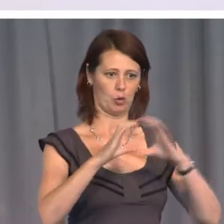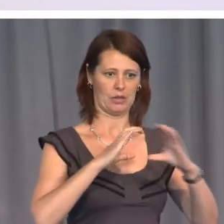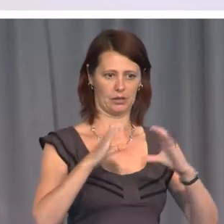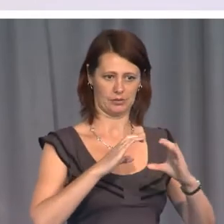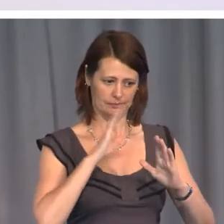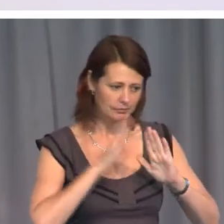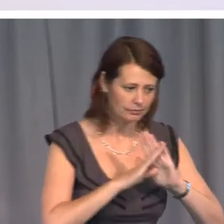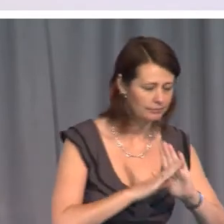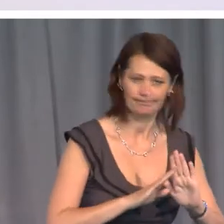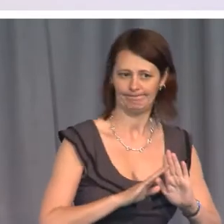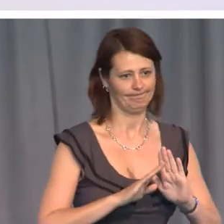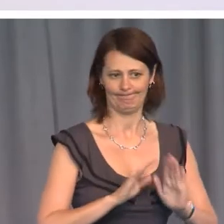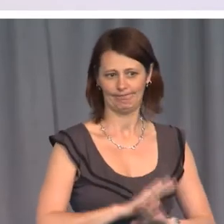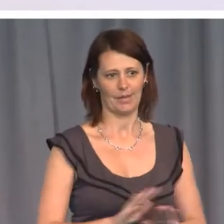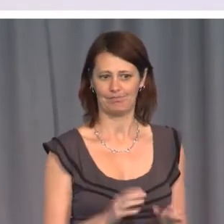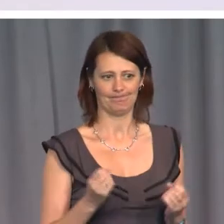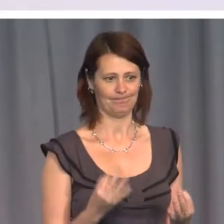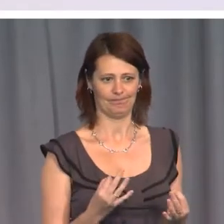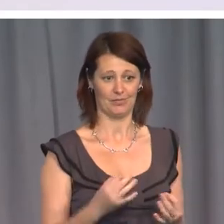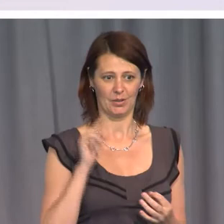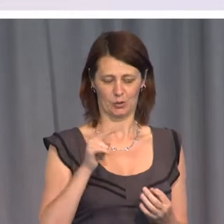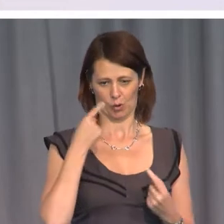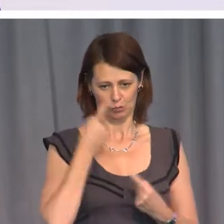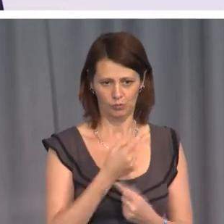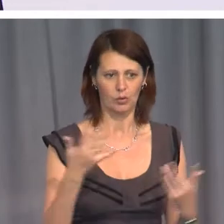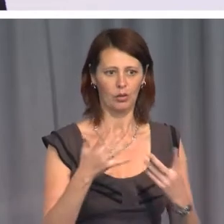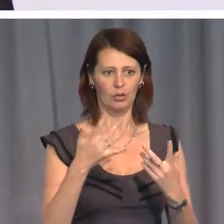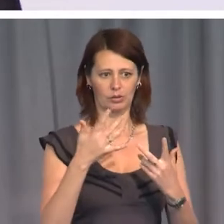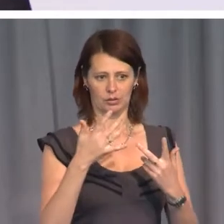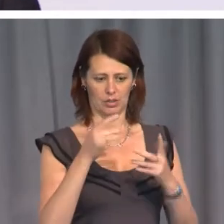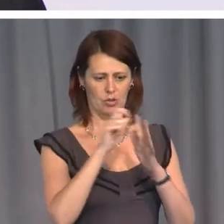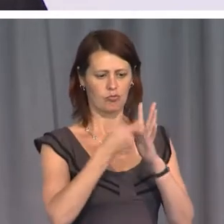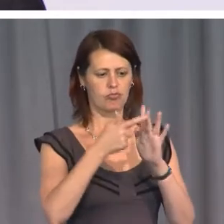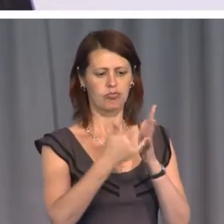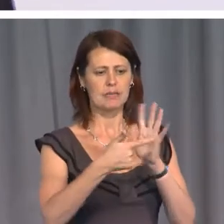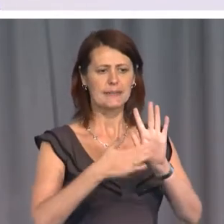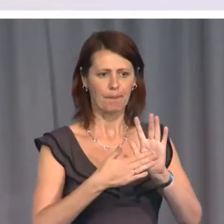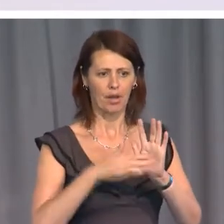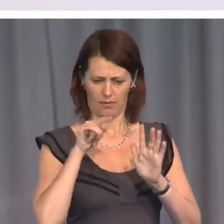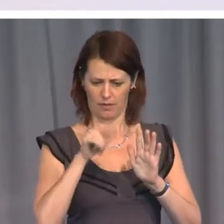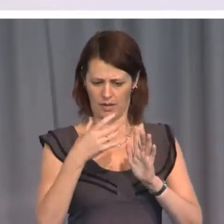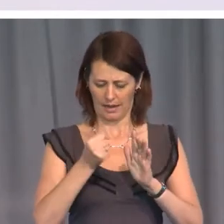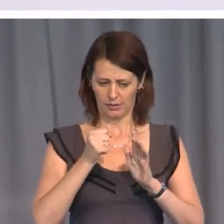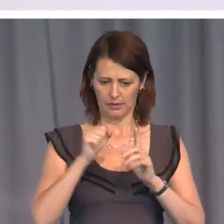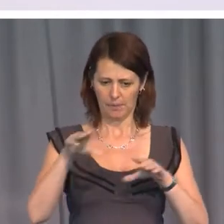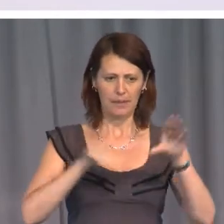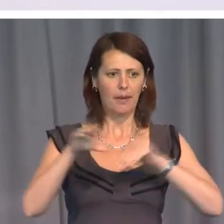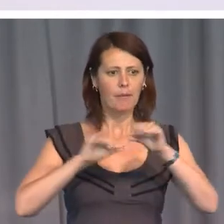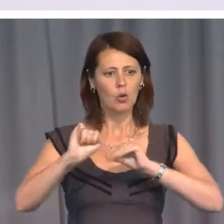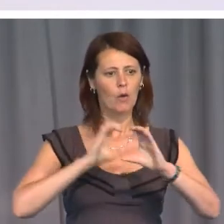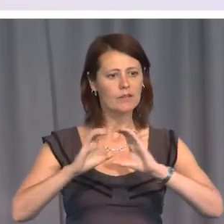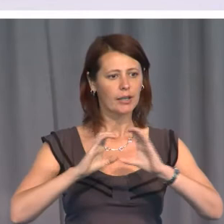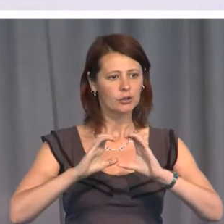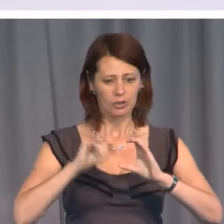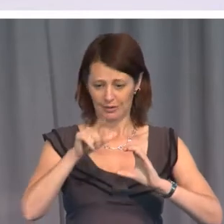He revealed prism, which picks up your conversation if you use any one of